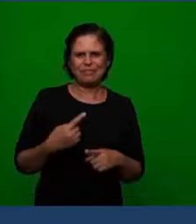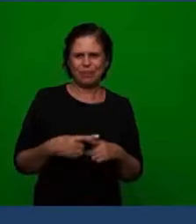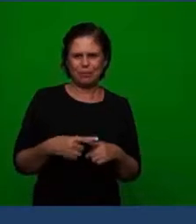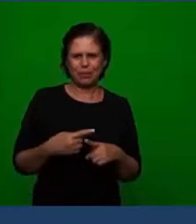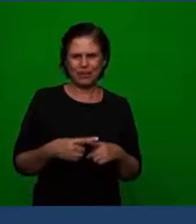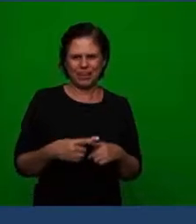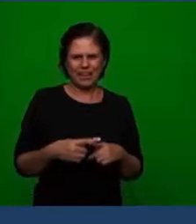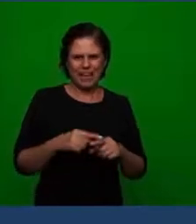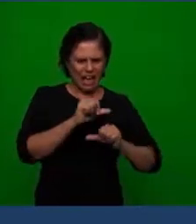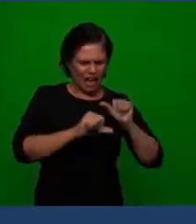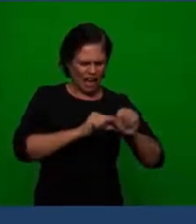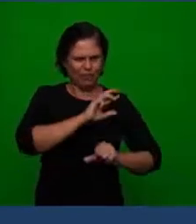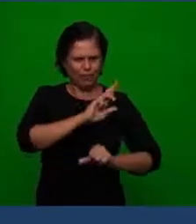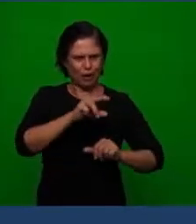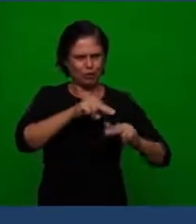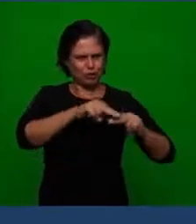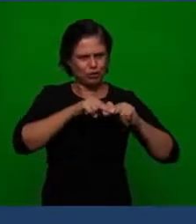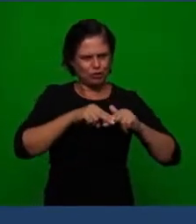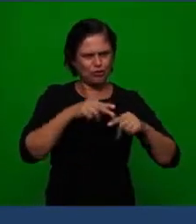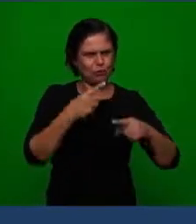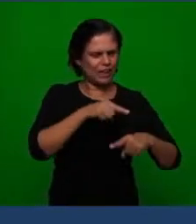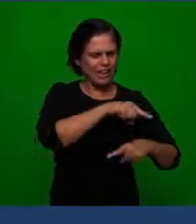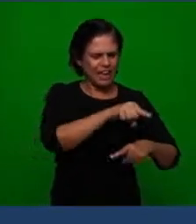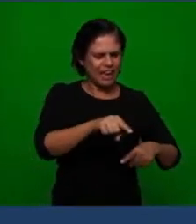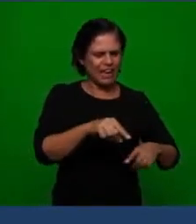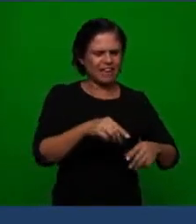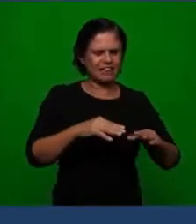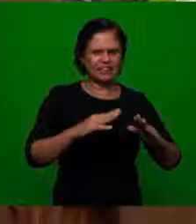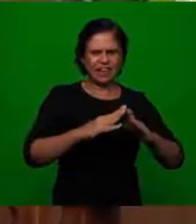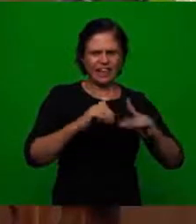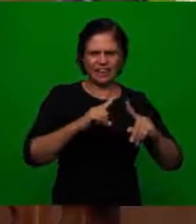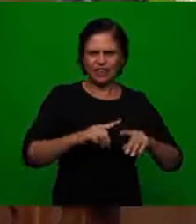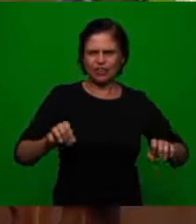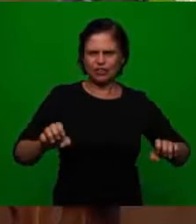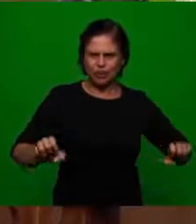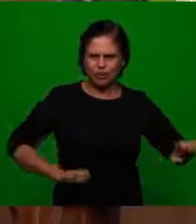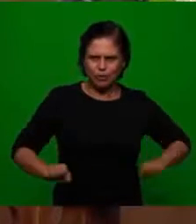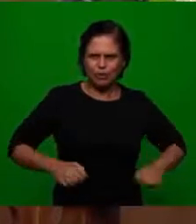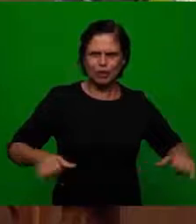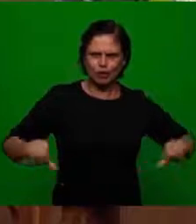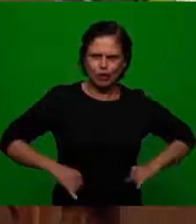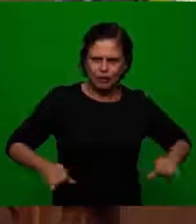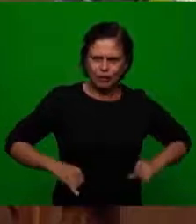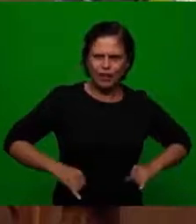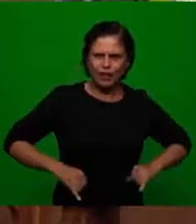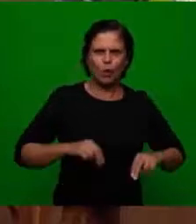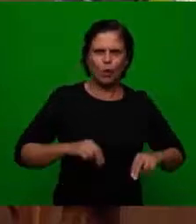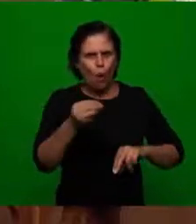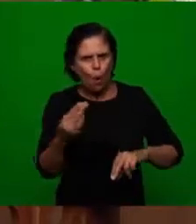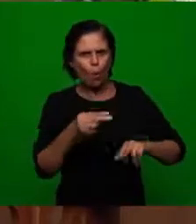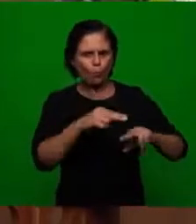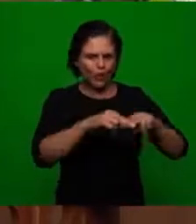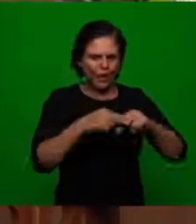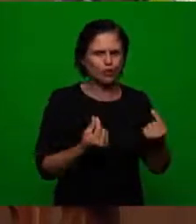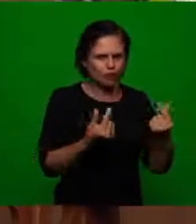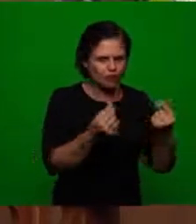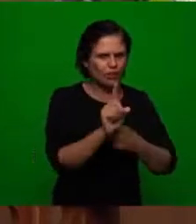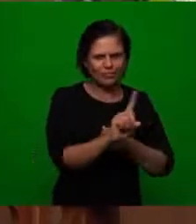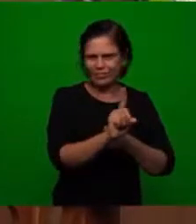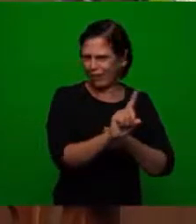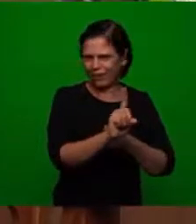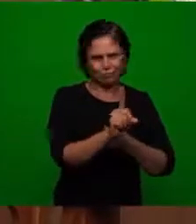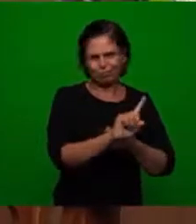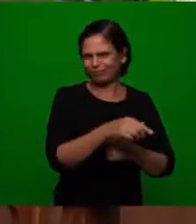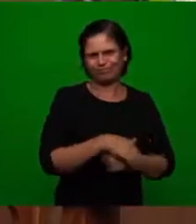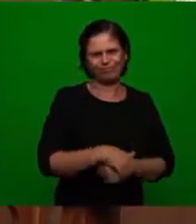the reformation was not because of us it was not because of persecution it was not because of money it was not because of the trials